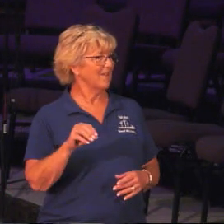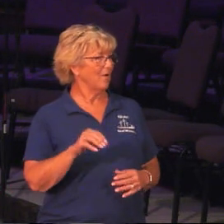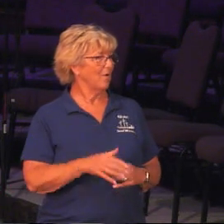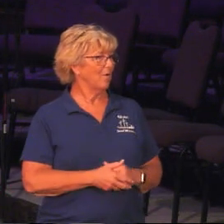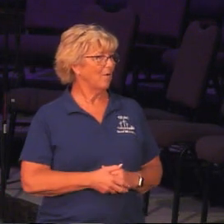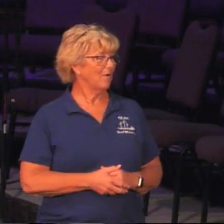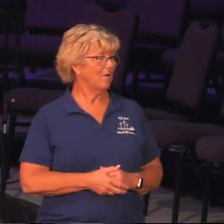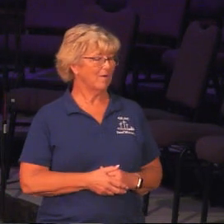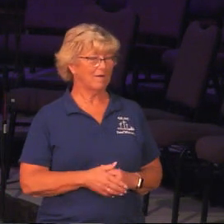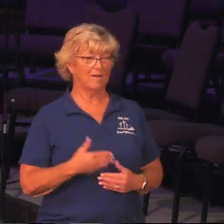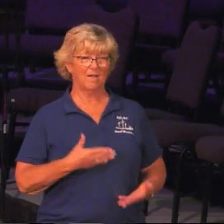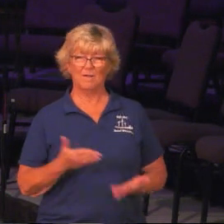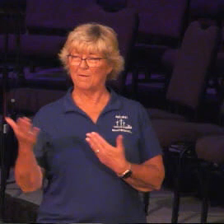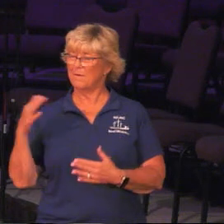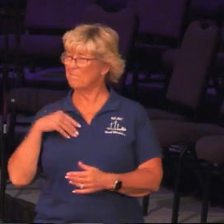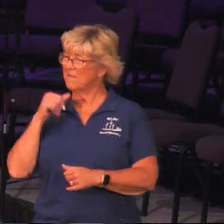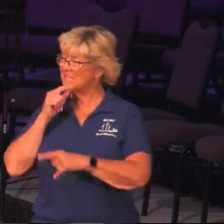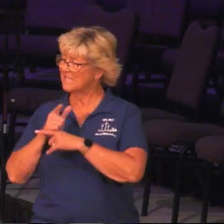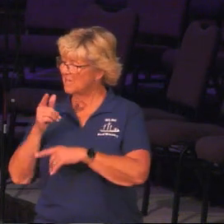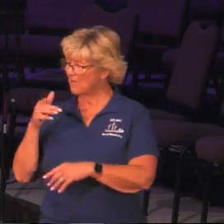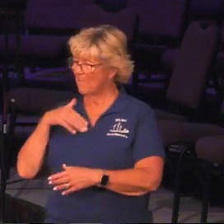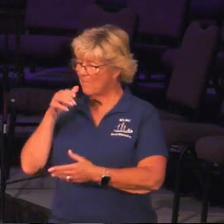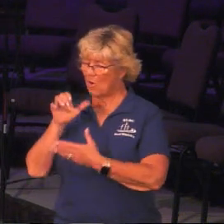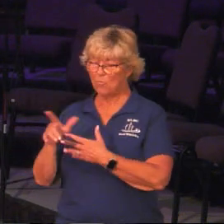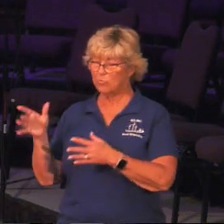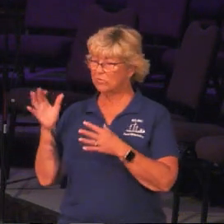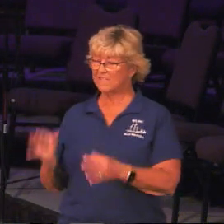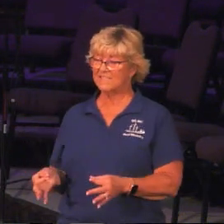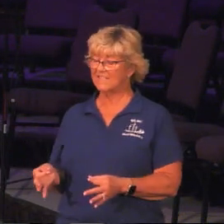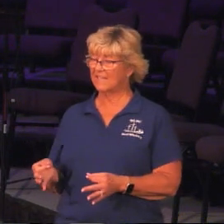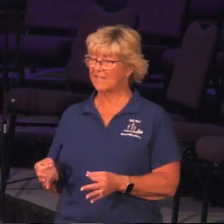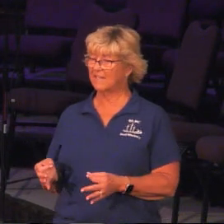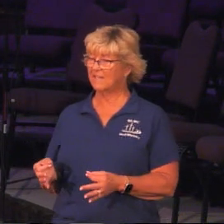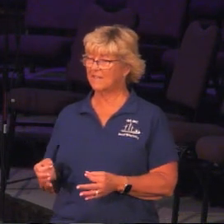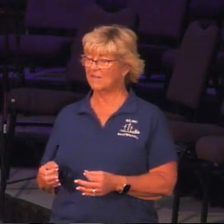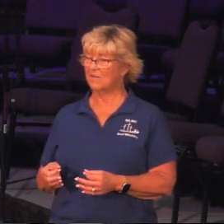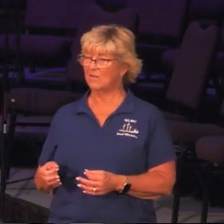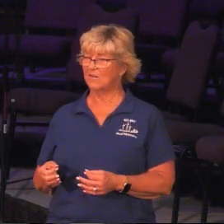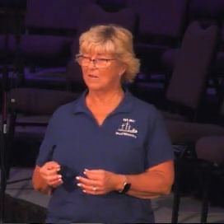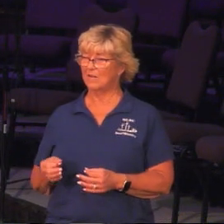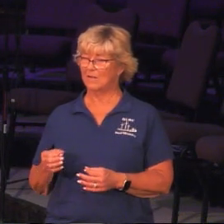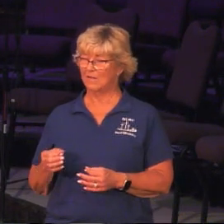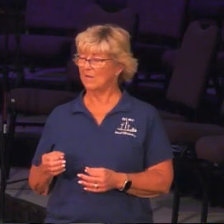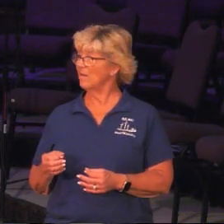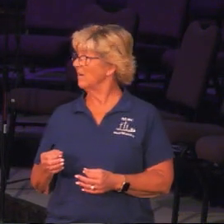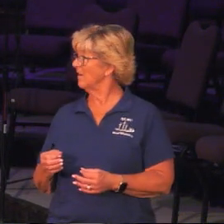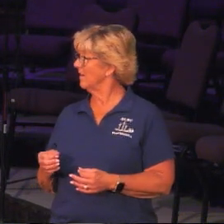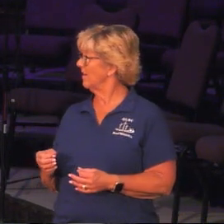and I bring that to my wife and sister, and so what we decided to do, I'm going to throw you out.